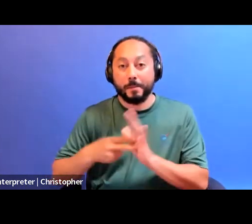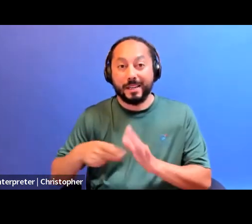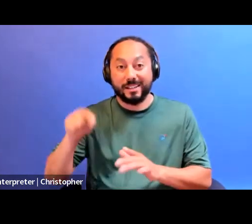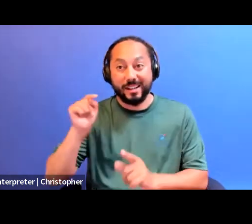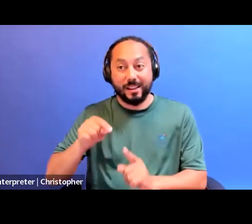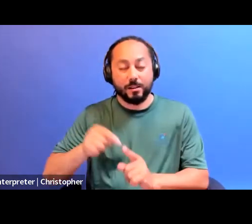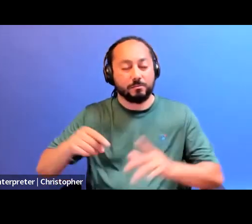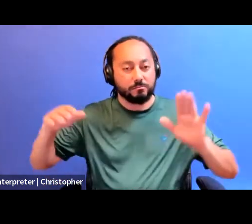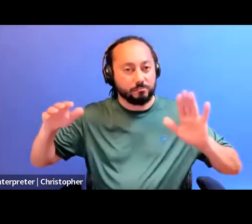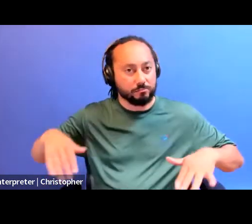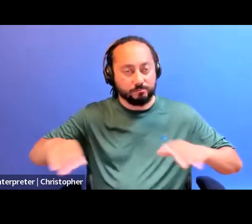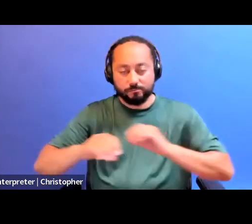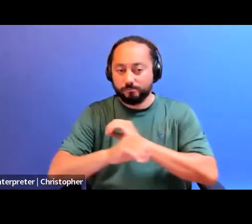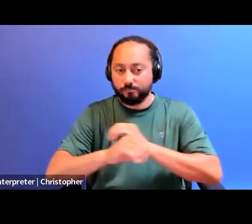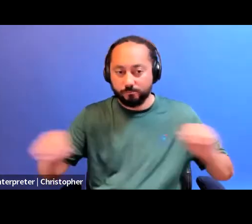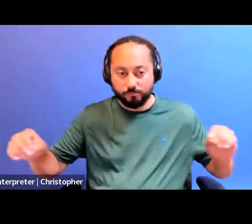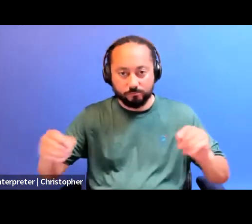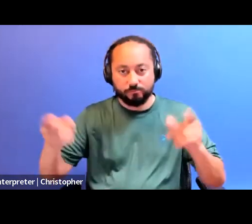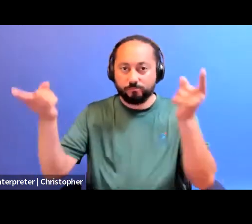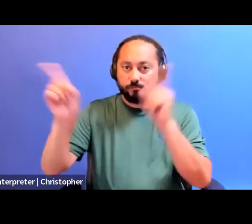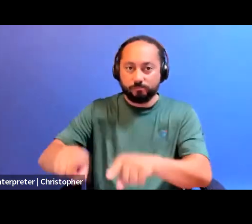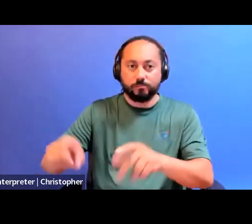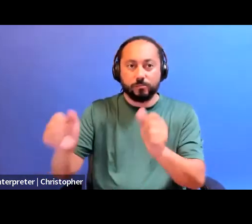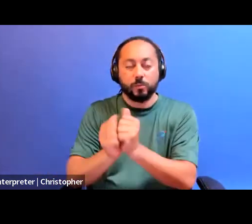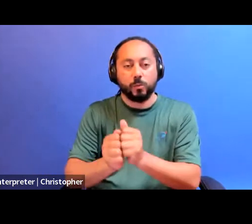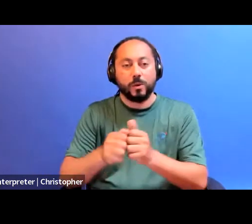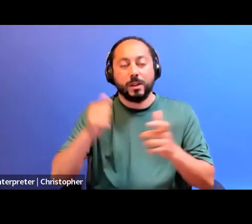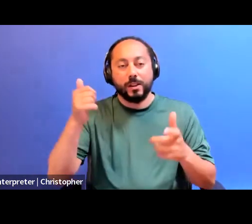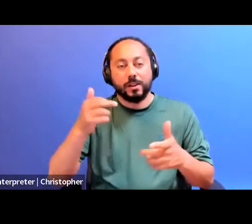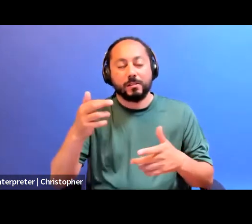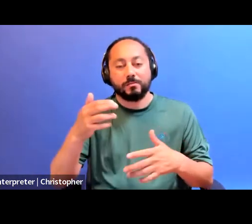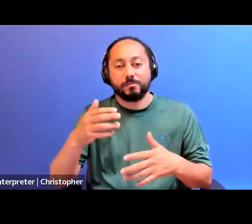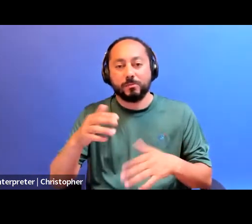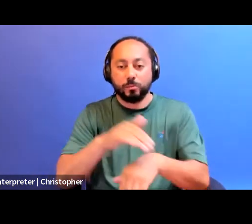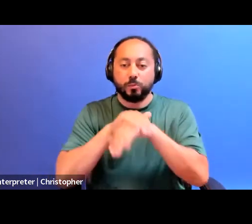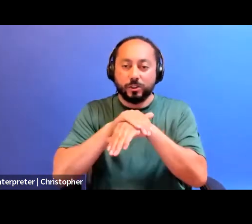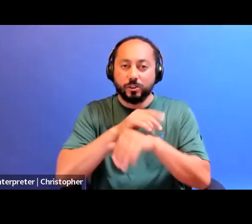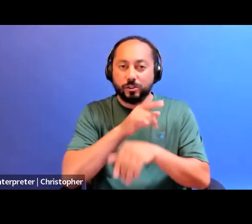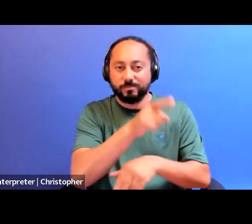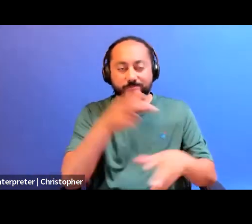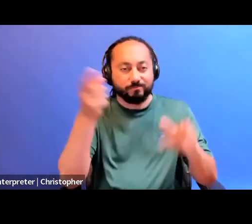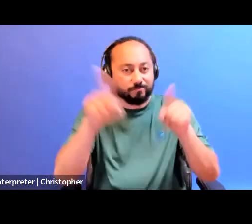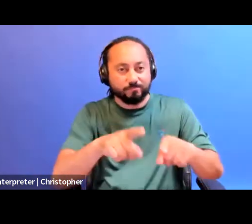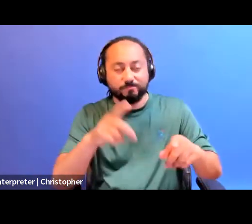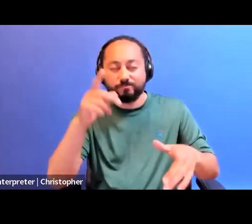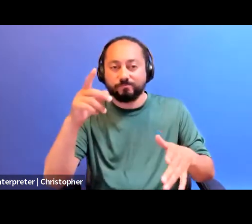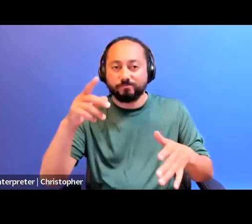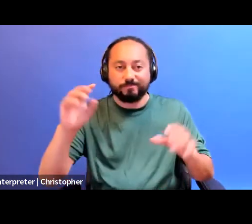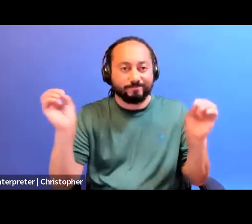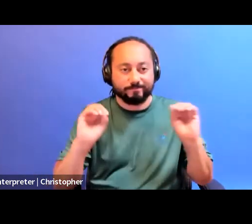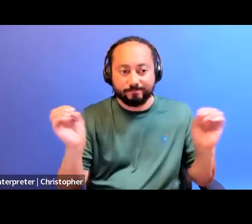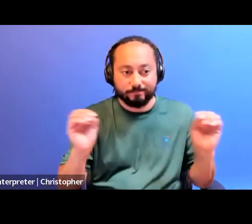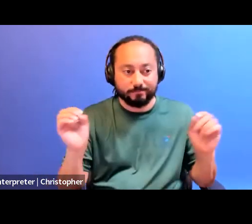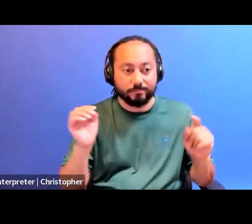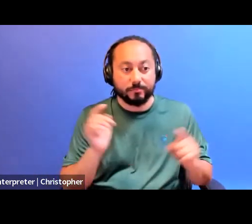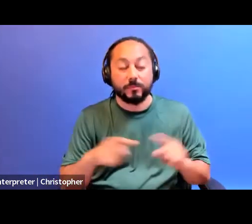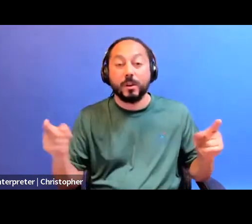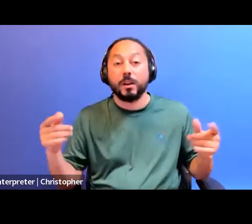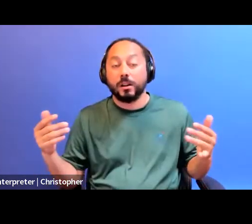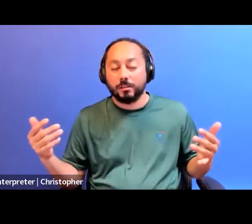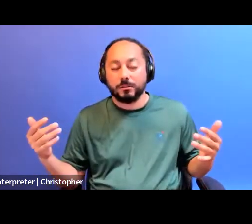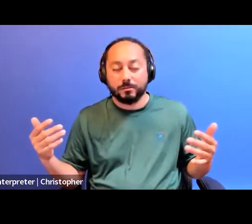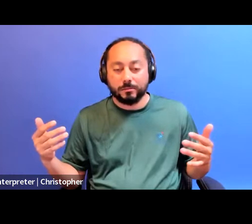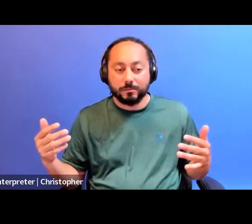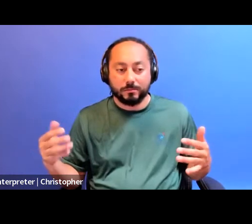a treaty with the Crown. And however, we are currently some of the